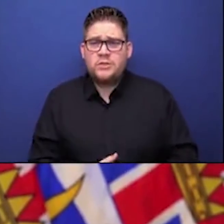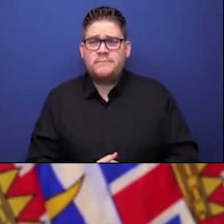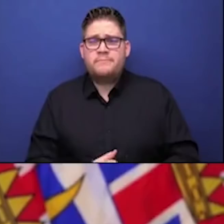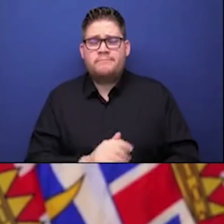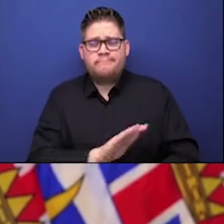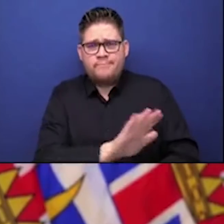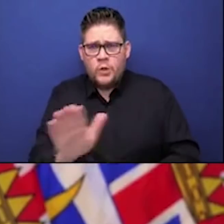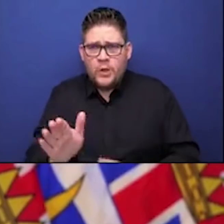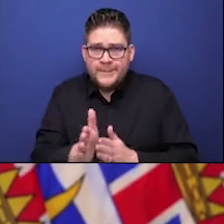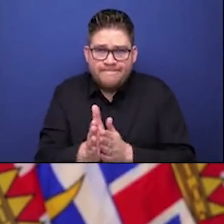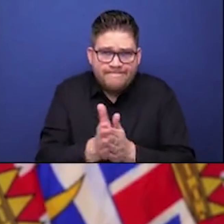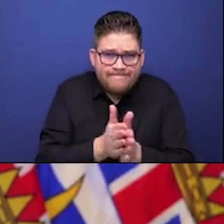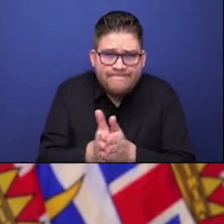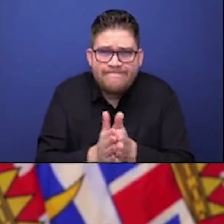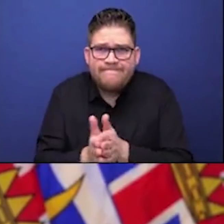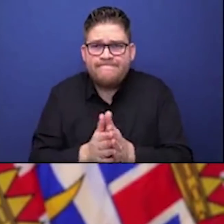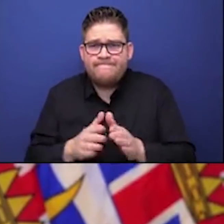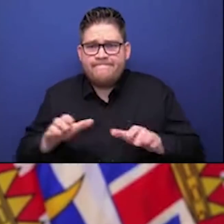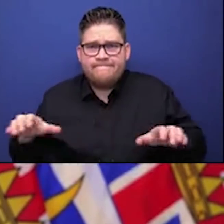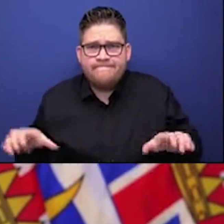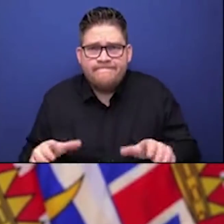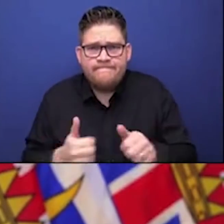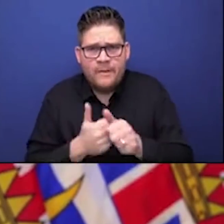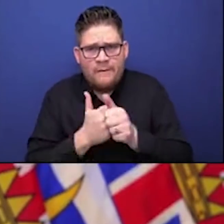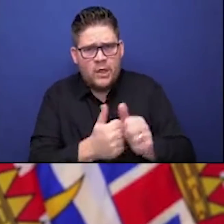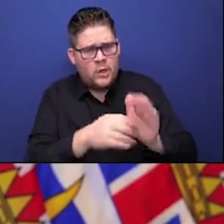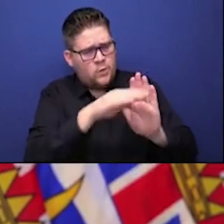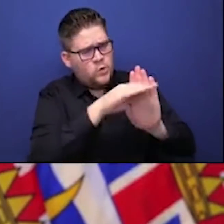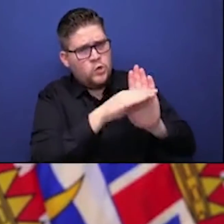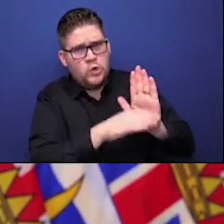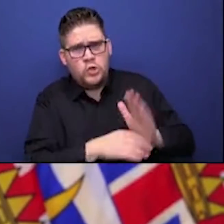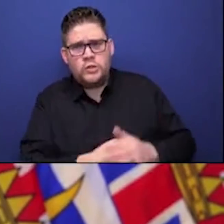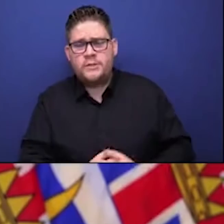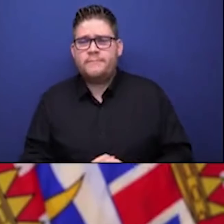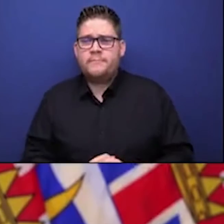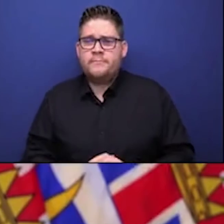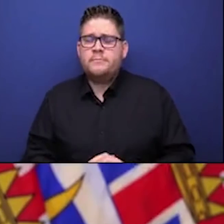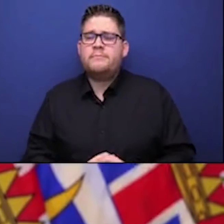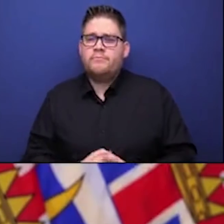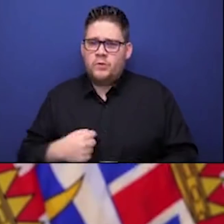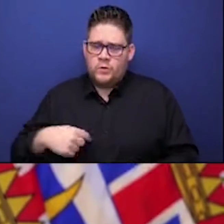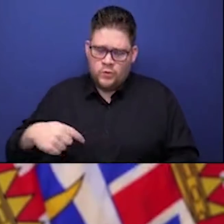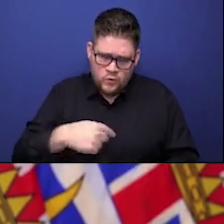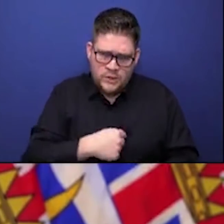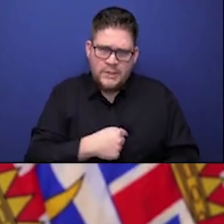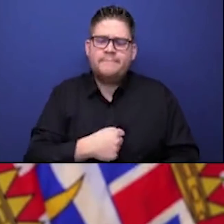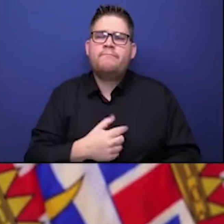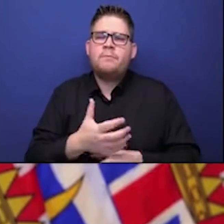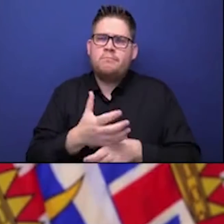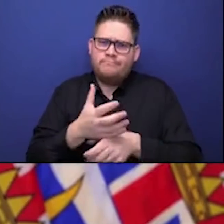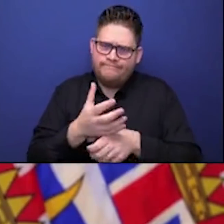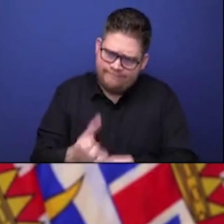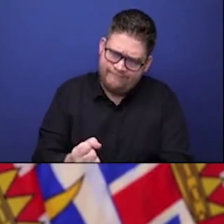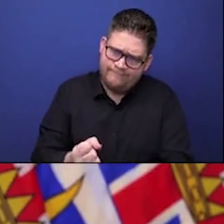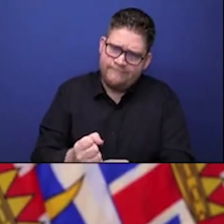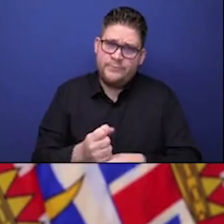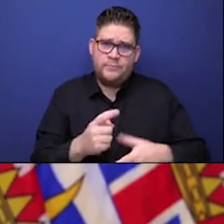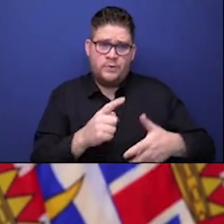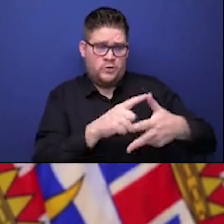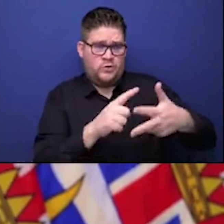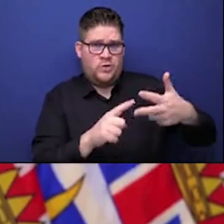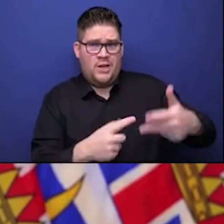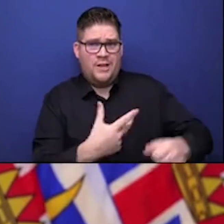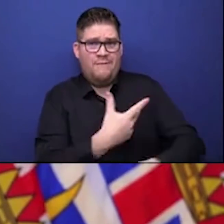in these vaccines that they are safe and effective and I encourage that people in BC do